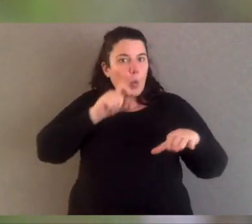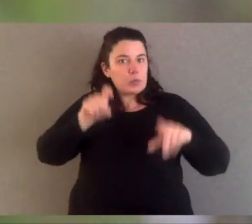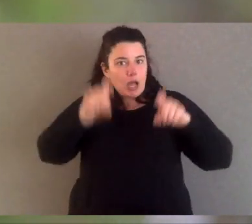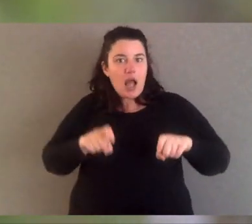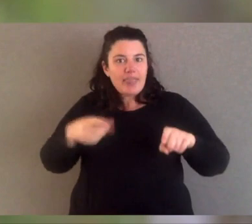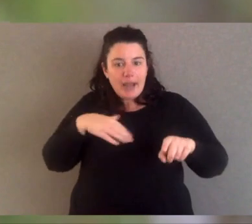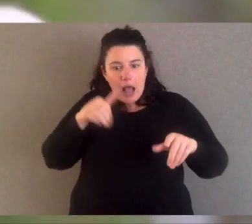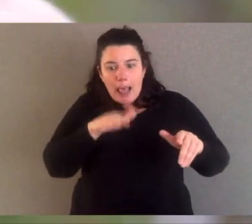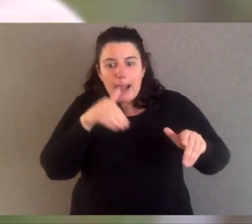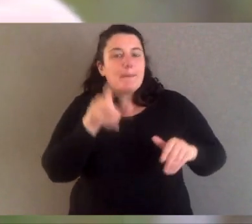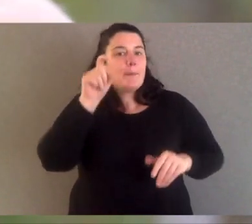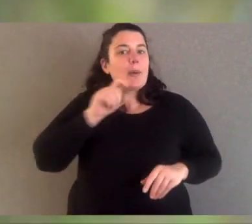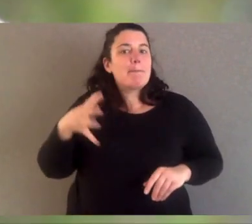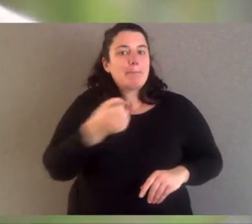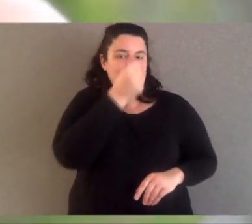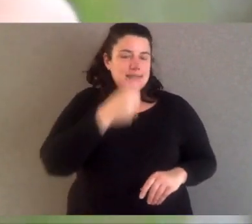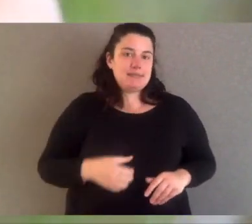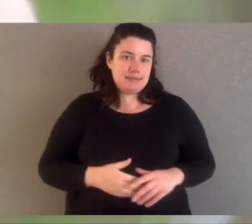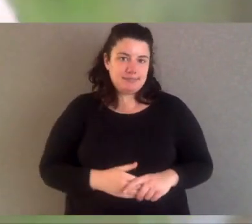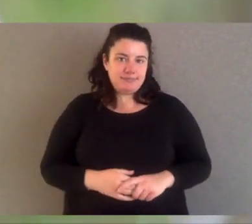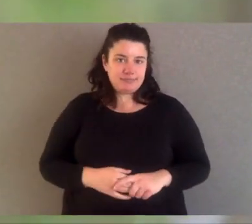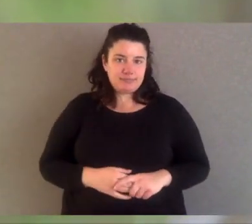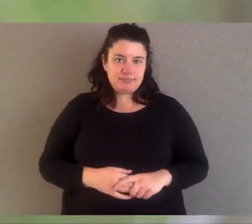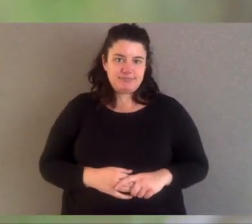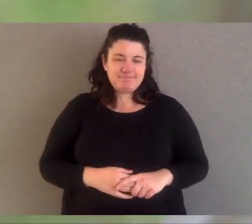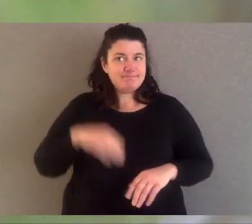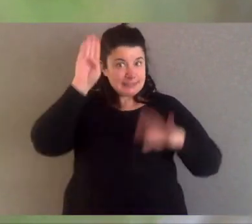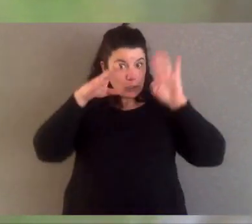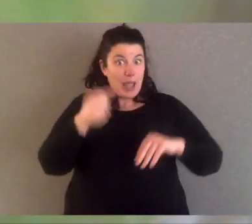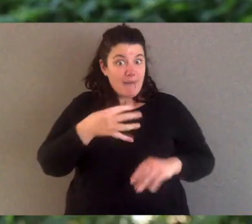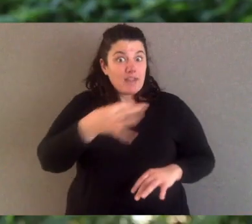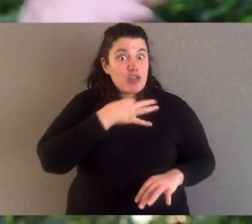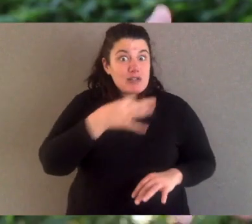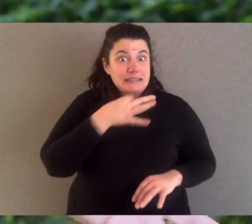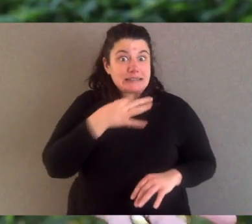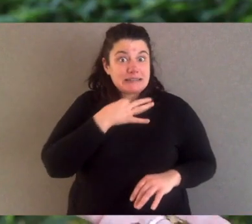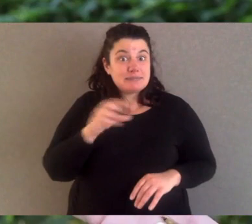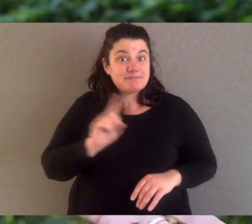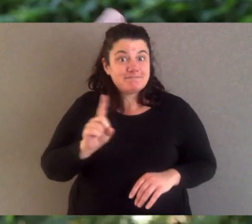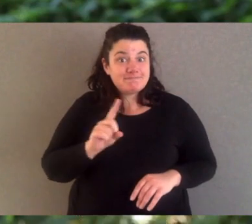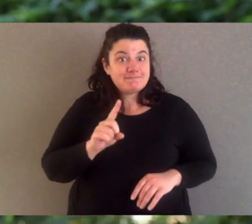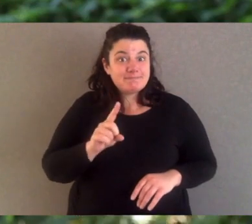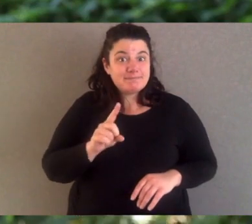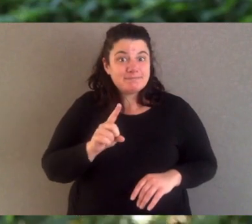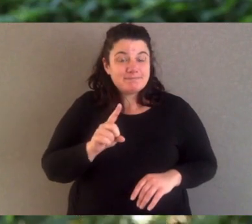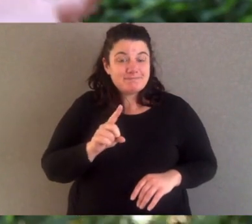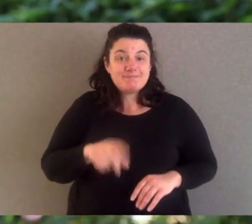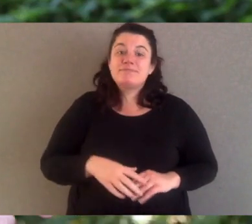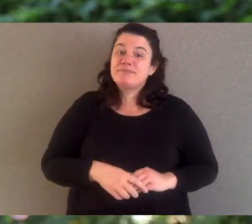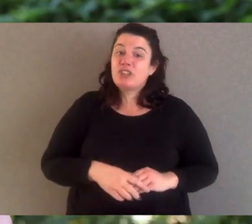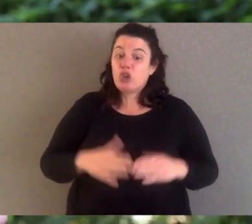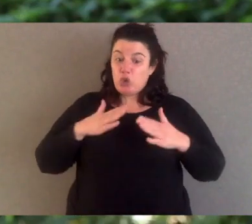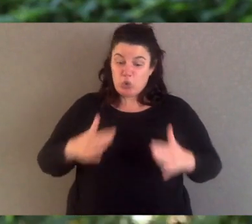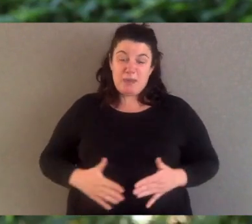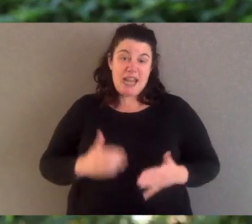face a range of threats but none more severe than humans. Dingoes don't get along with